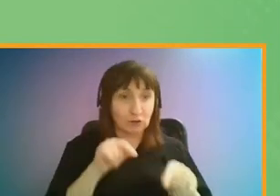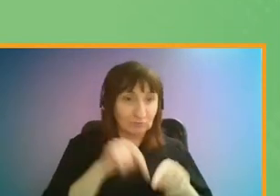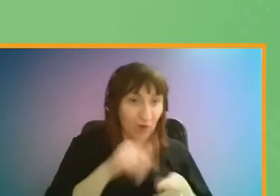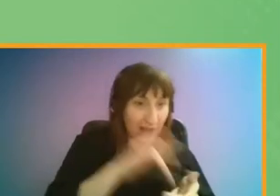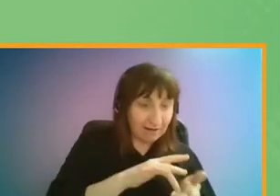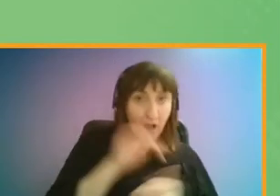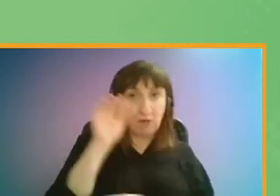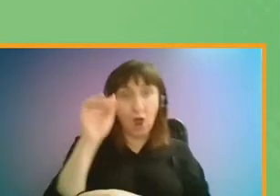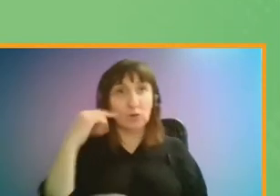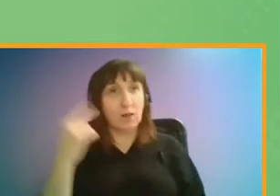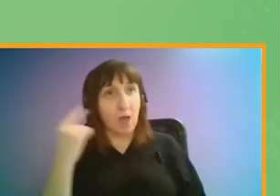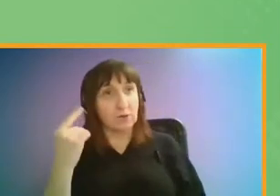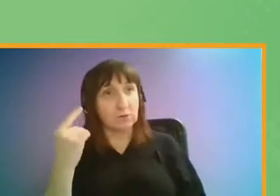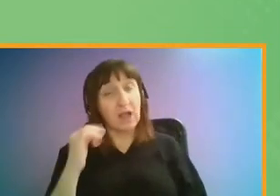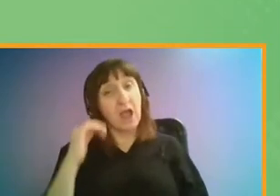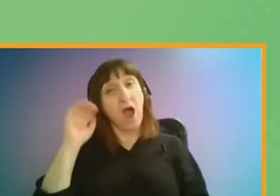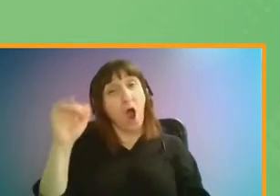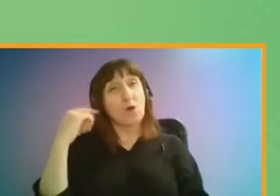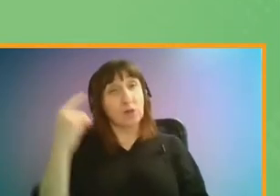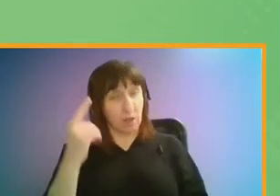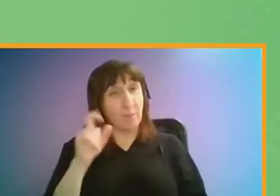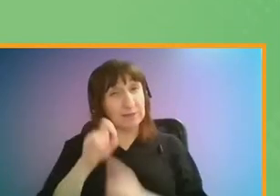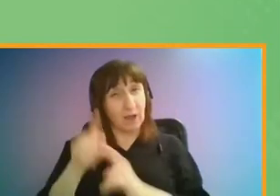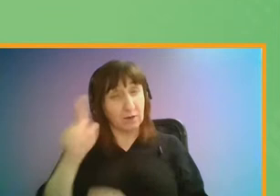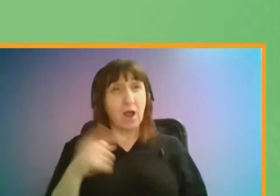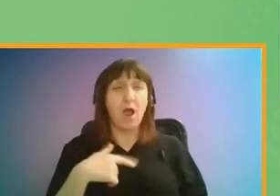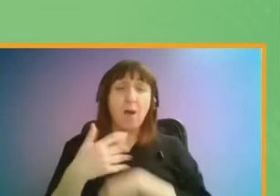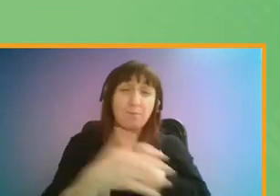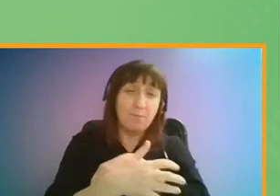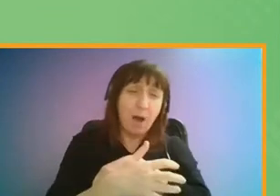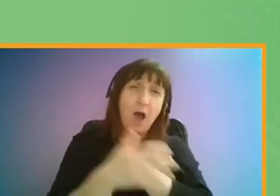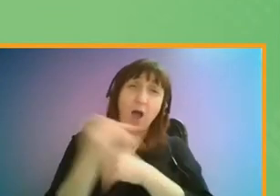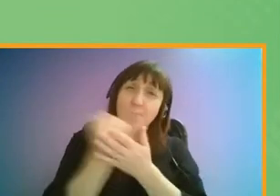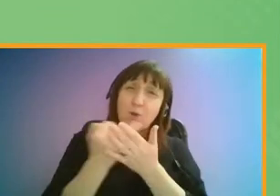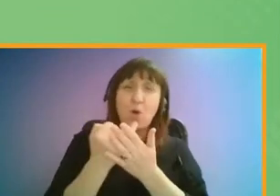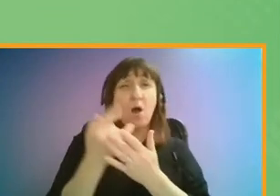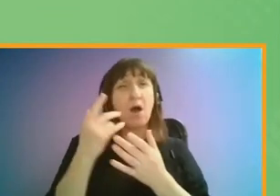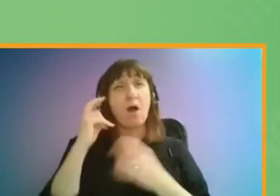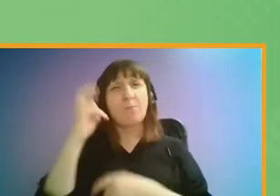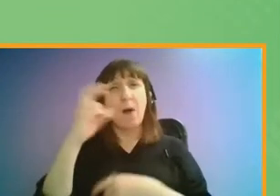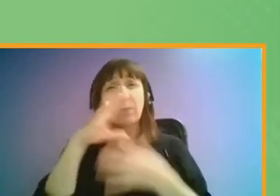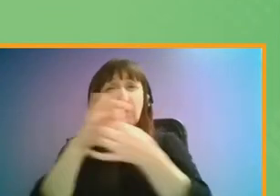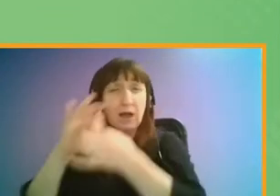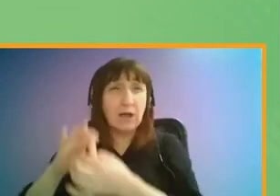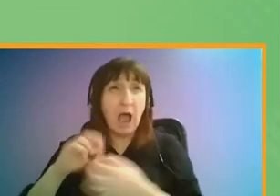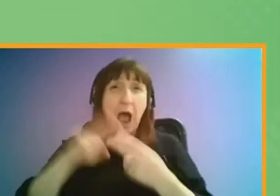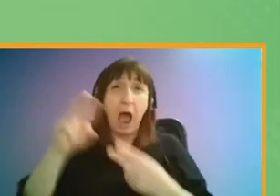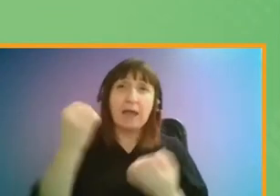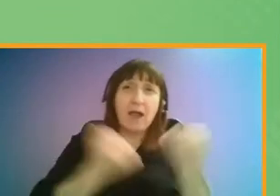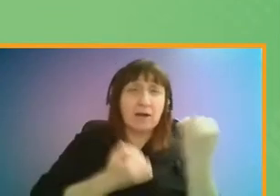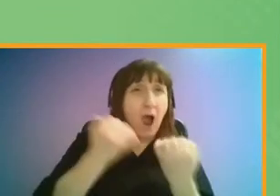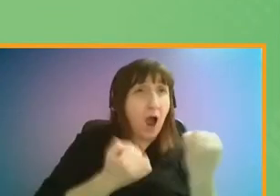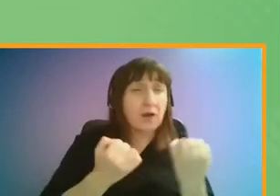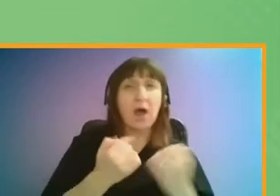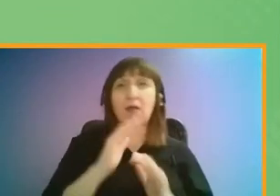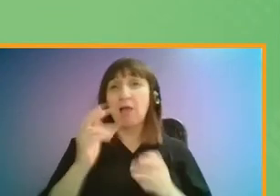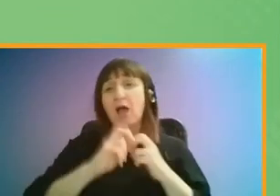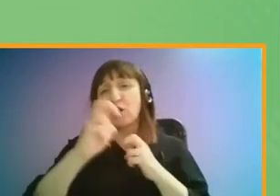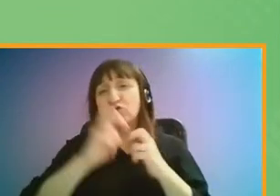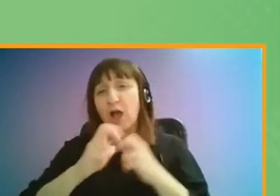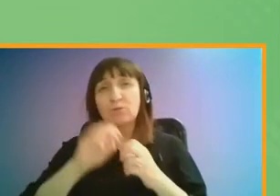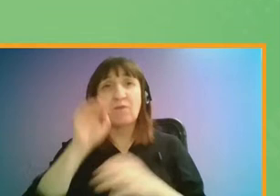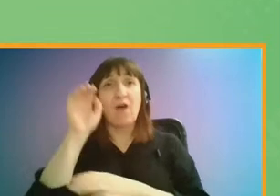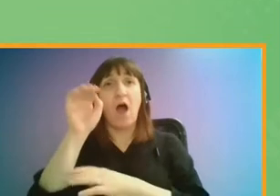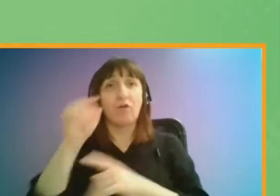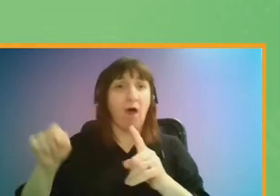this. Outer London is particularly defined by poorer public transport connections, higher car ownership and a lack of transport options to other parts of